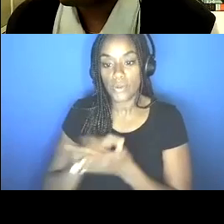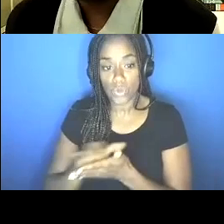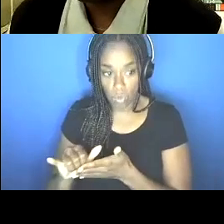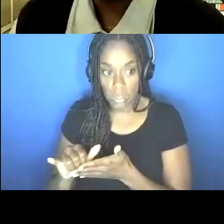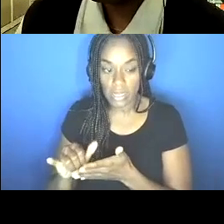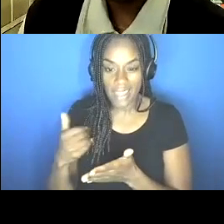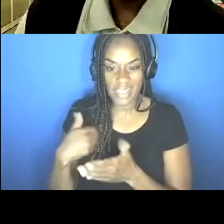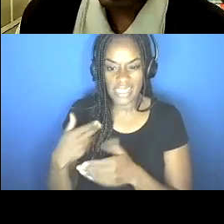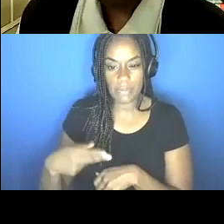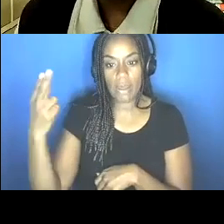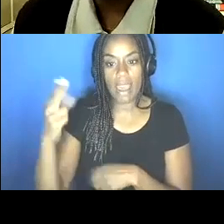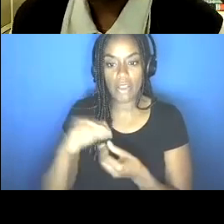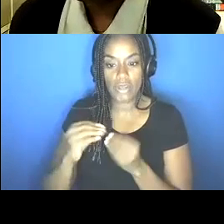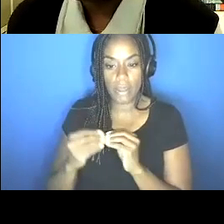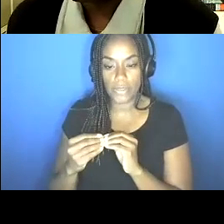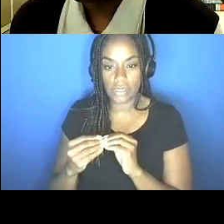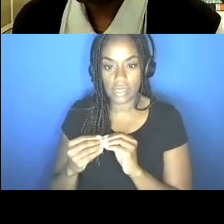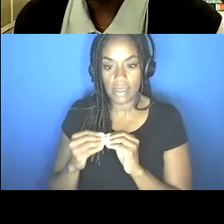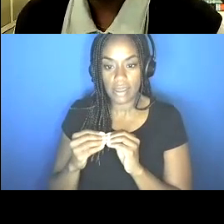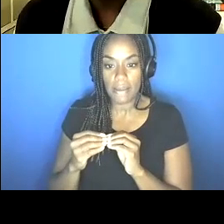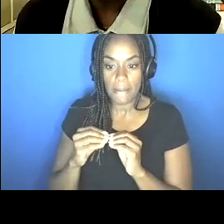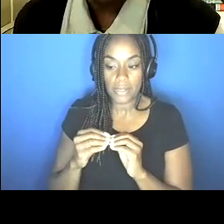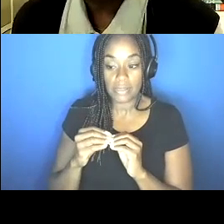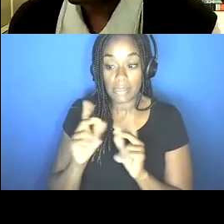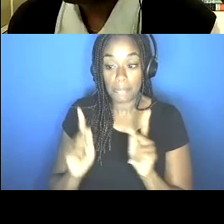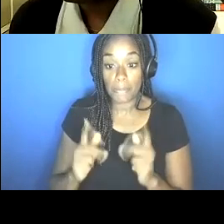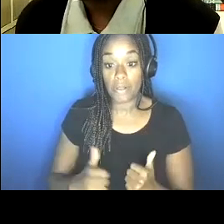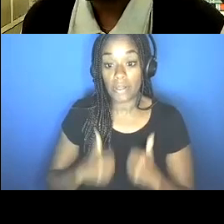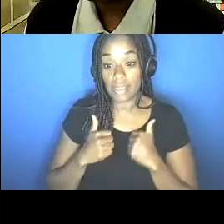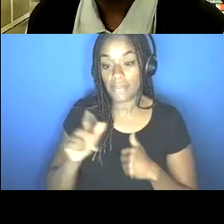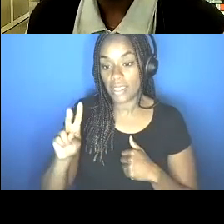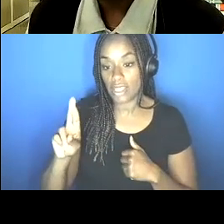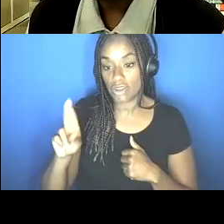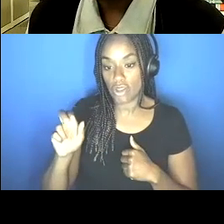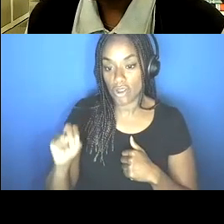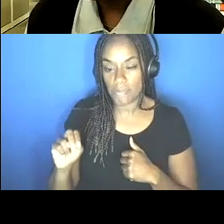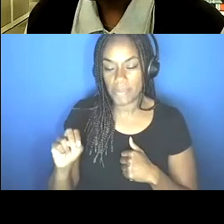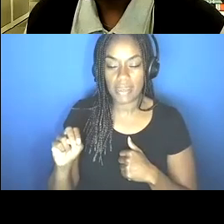outbreaks. So, you know, folks, folks living in urban areas, uh, had been disproportionately affected.